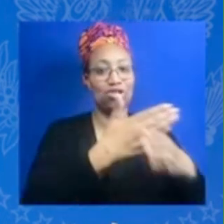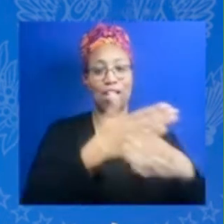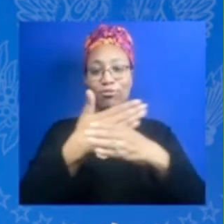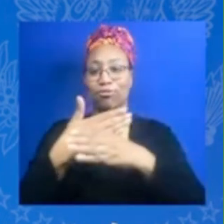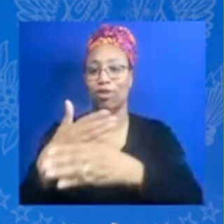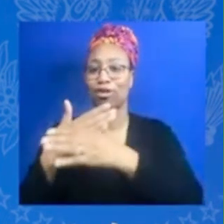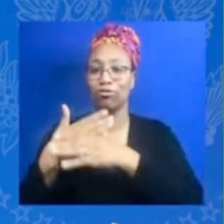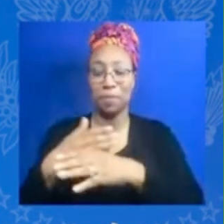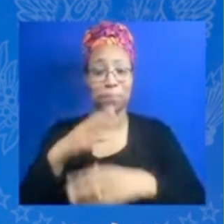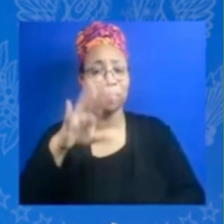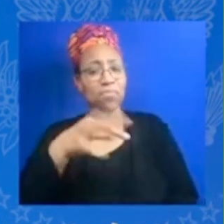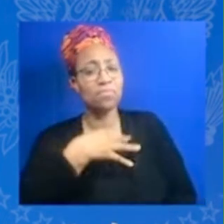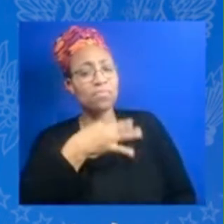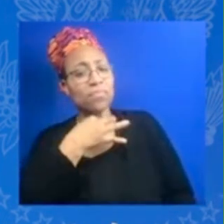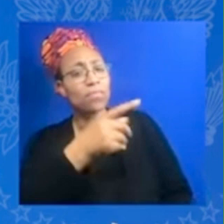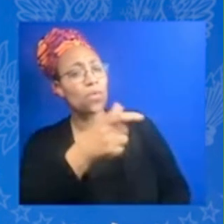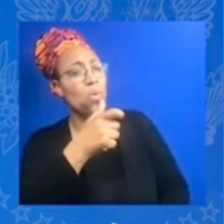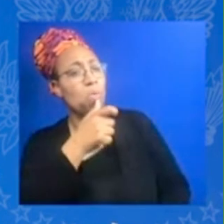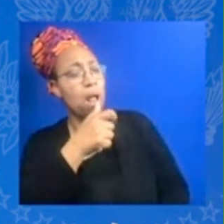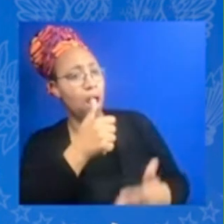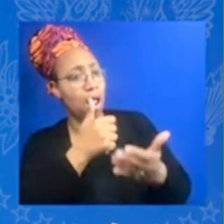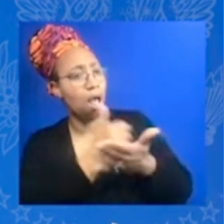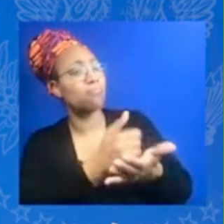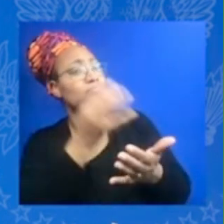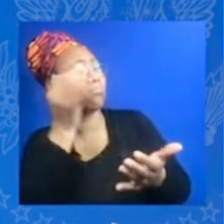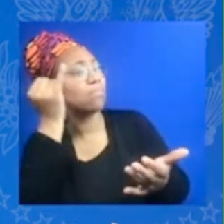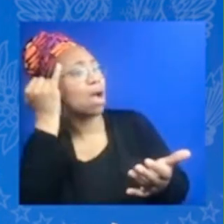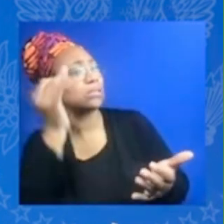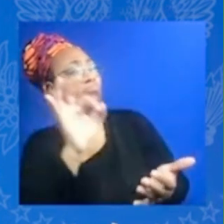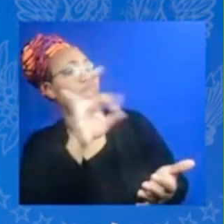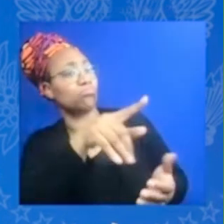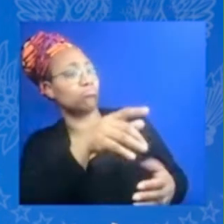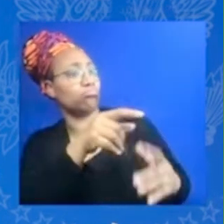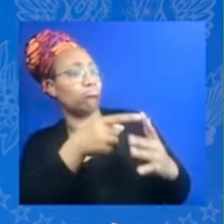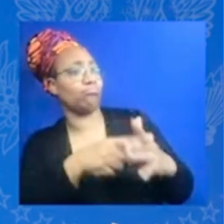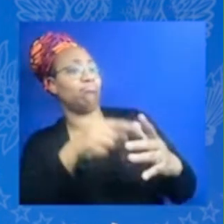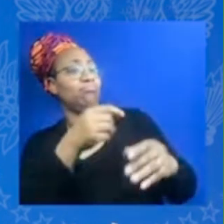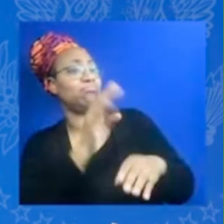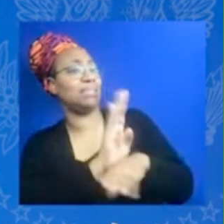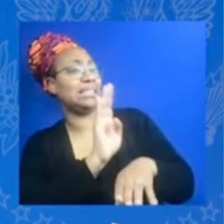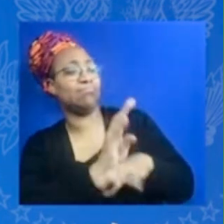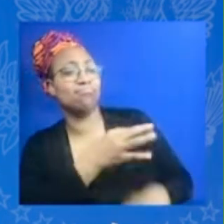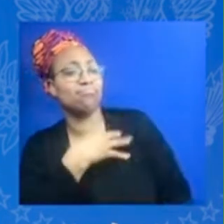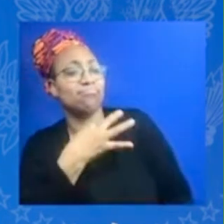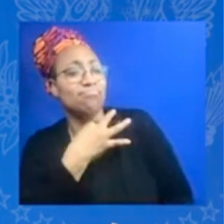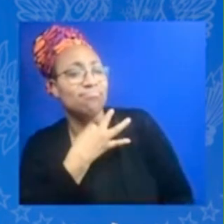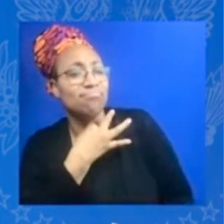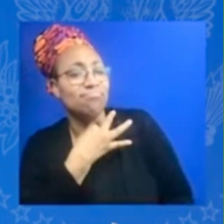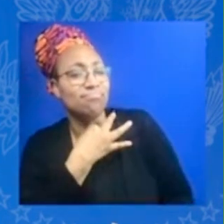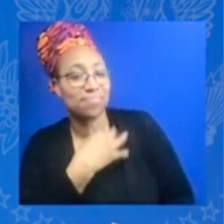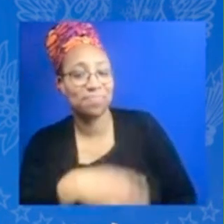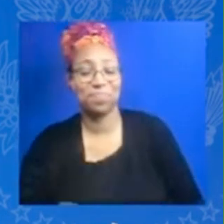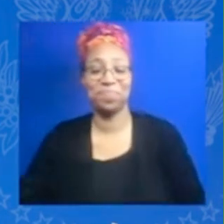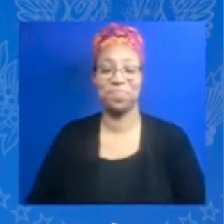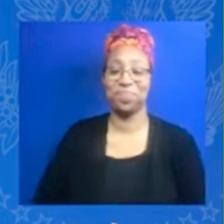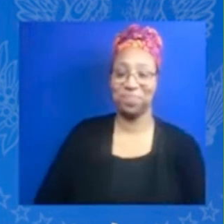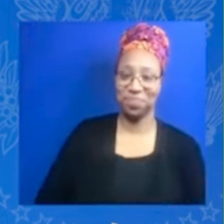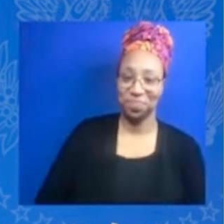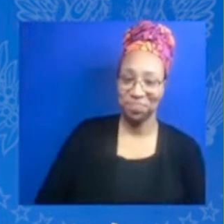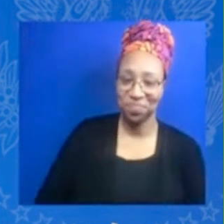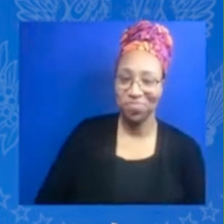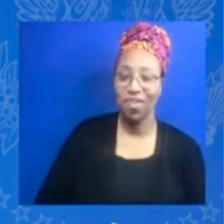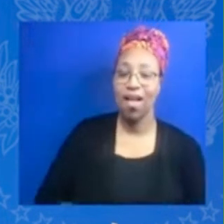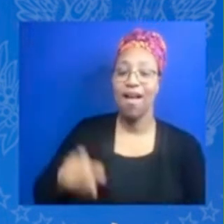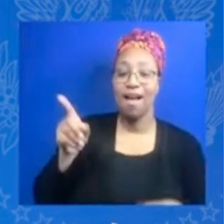launching your business and and how do you pay it forward um i would have to attribute that to my parents